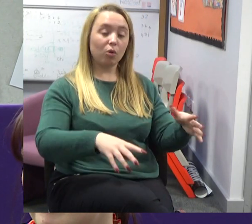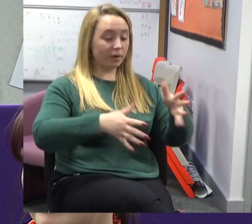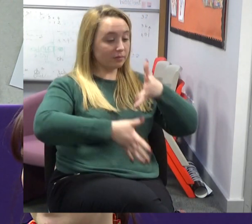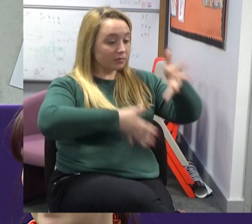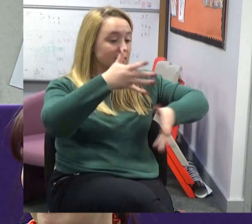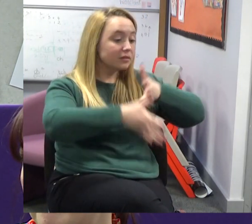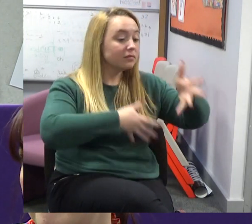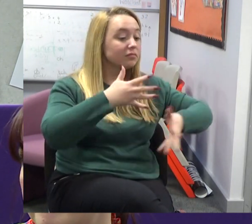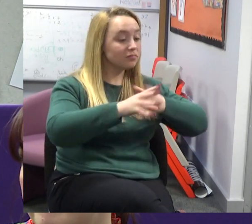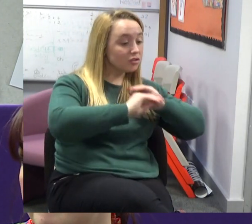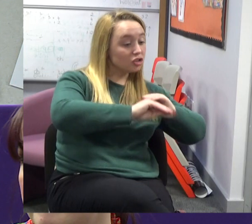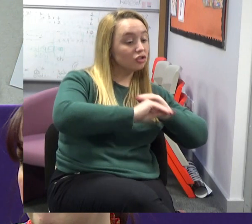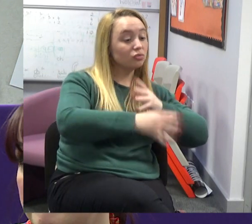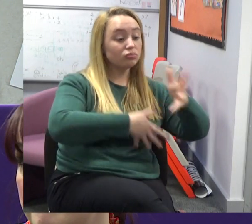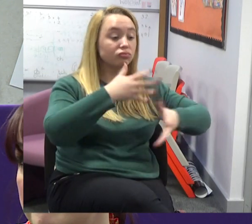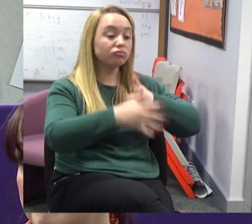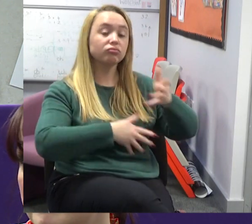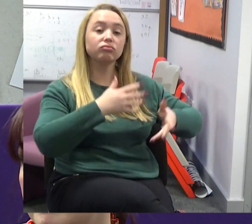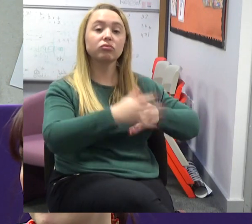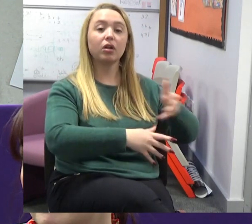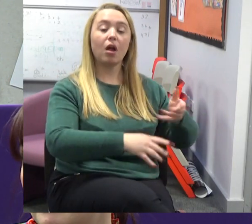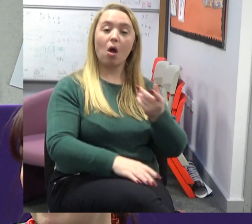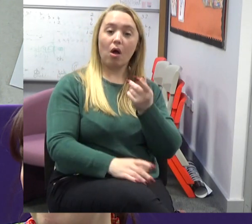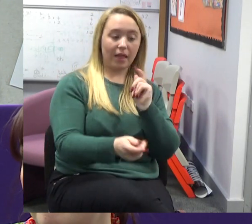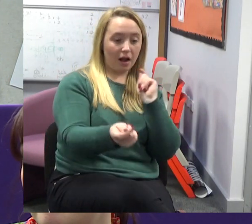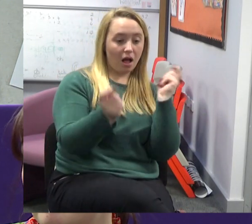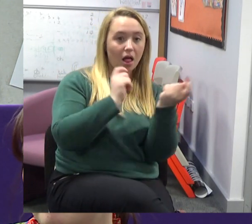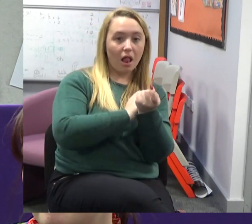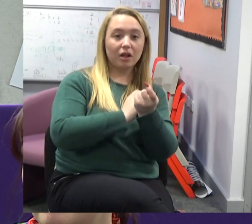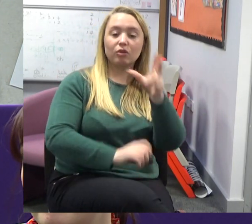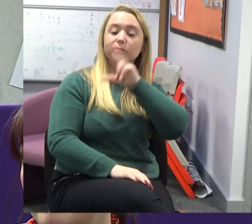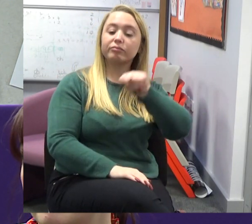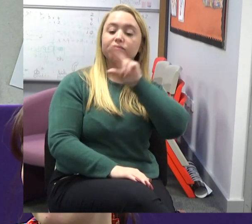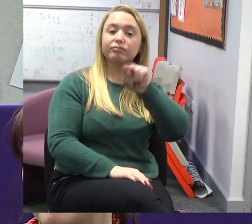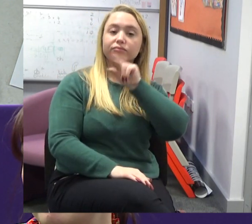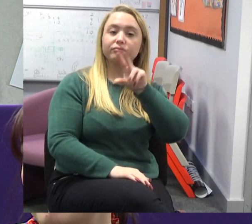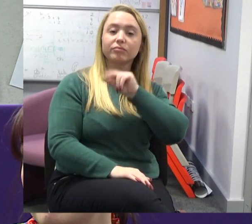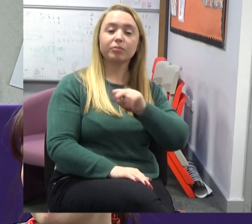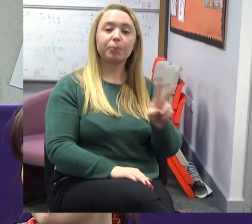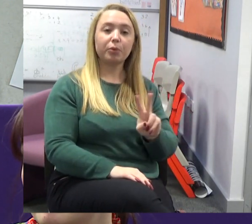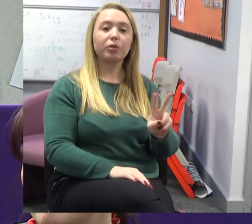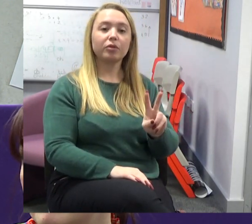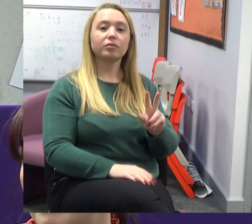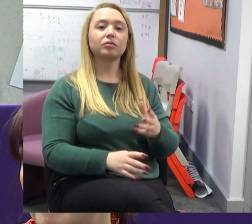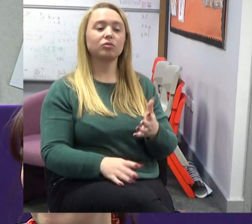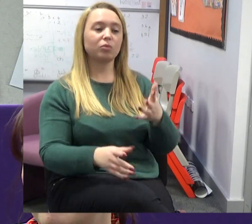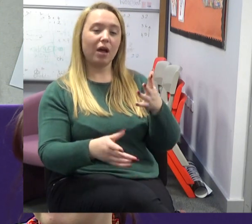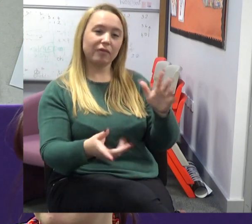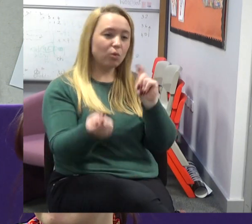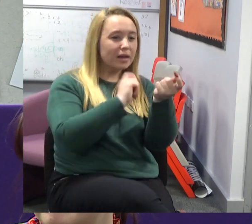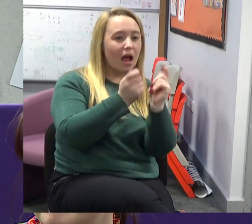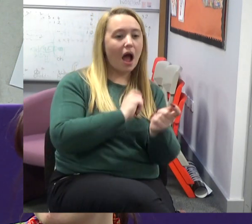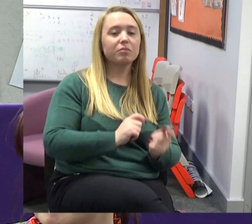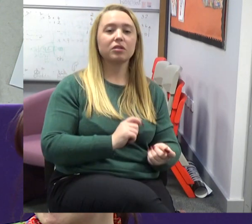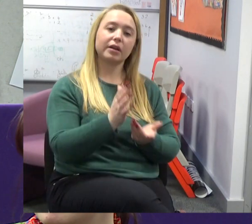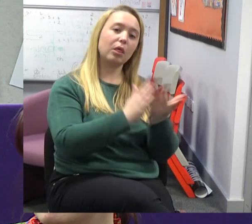Language users and so predominantly some of us teach through British Sign Language when we're delivering the curriculum and when we adapt it for them we adapt